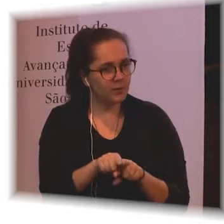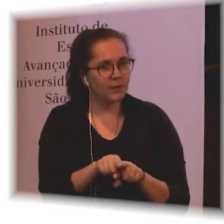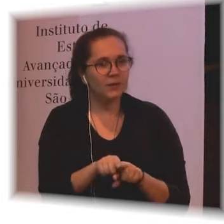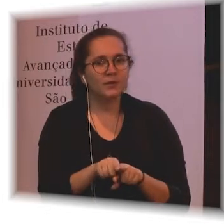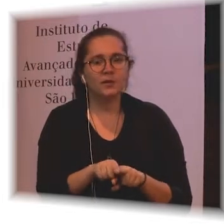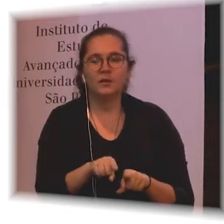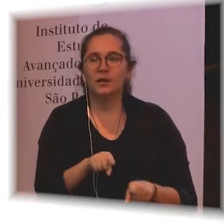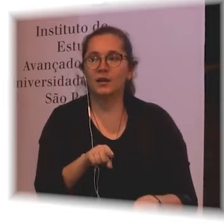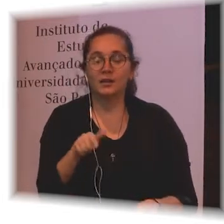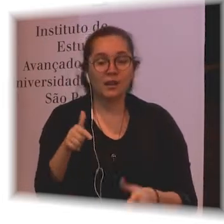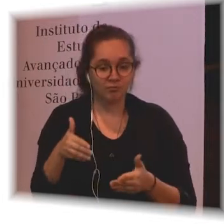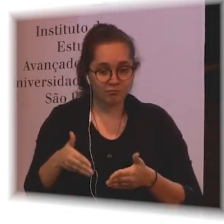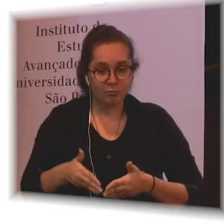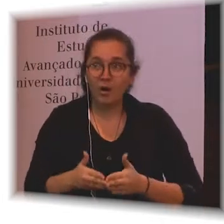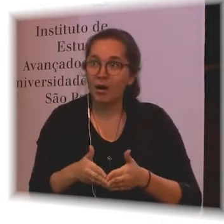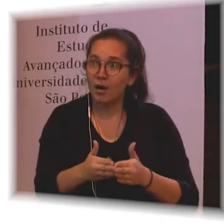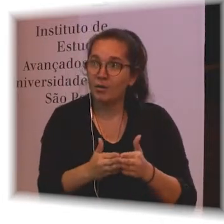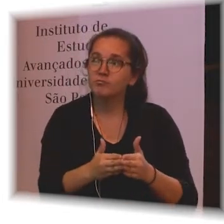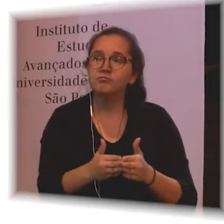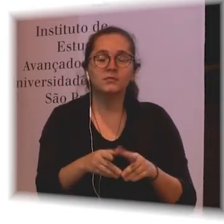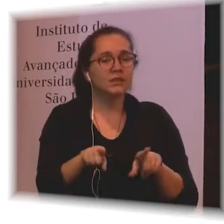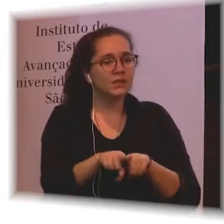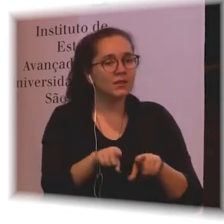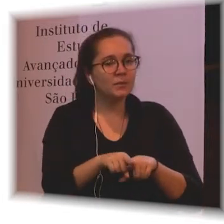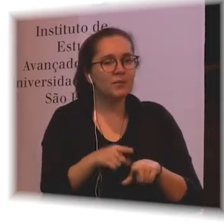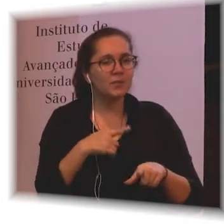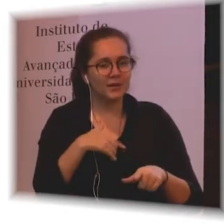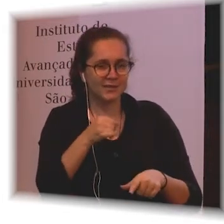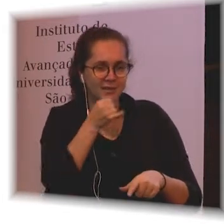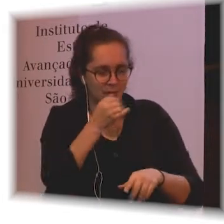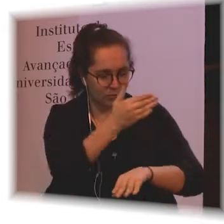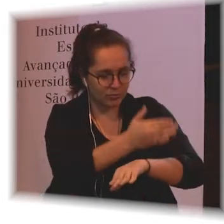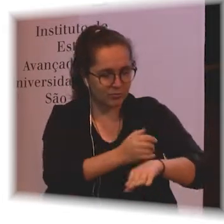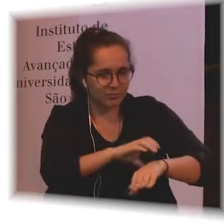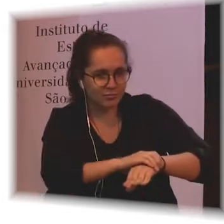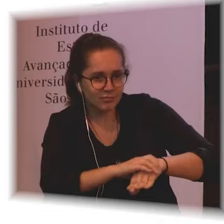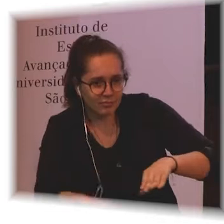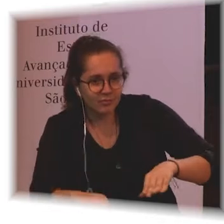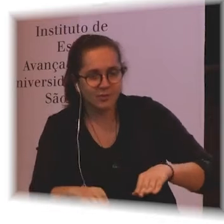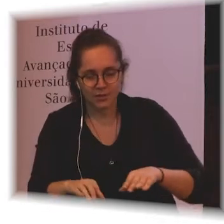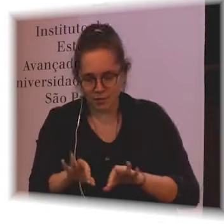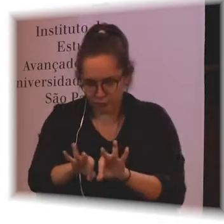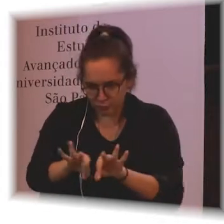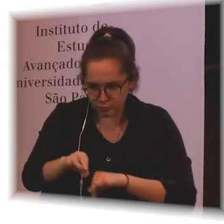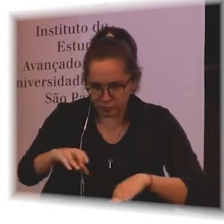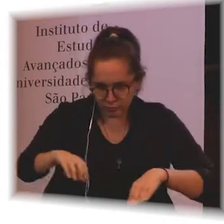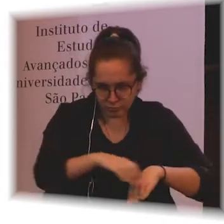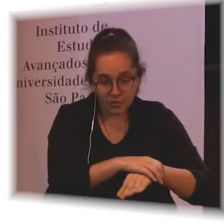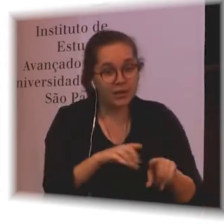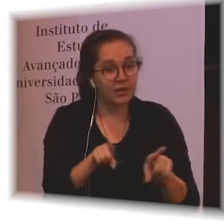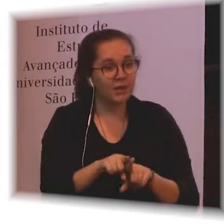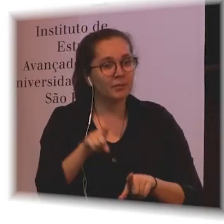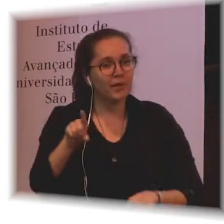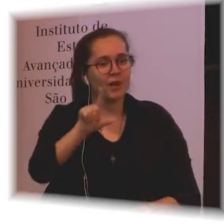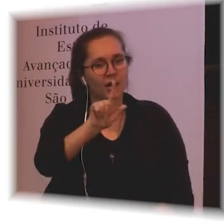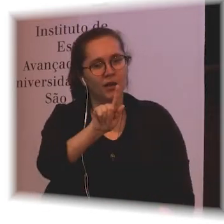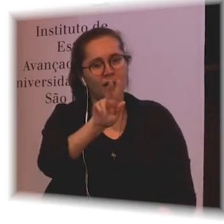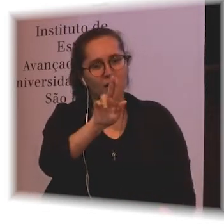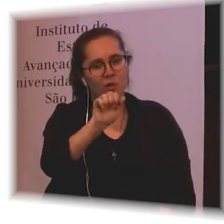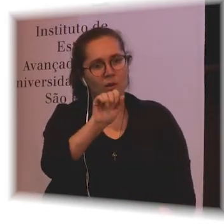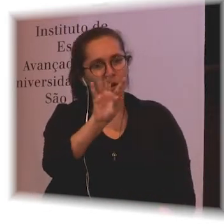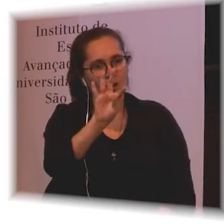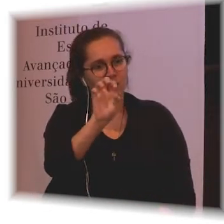hearing aids. what is the... Do hearing aids improve people's lives? And we found that, yes, they do. Things like depressive symptoms going